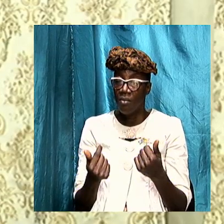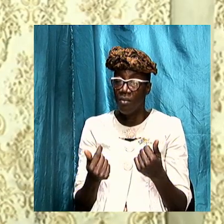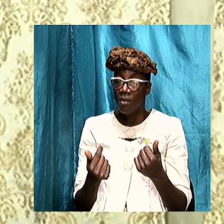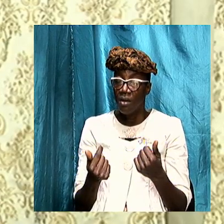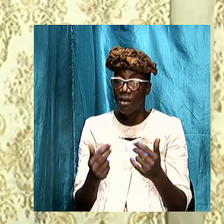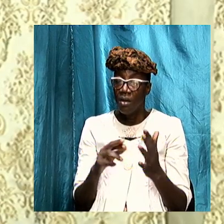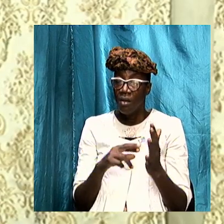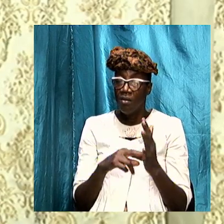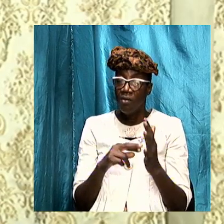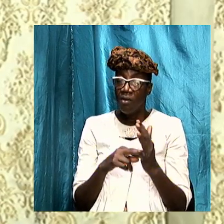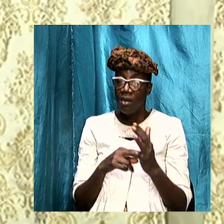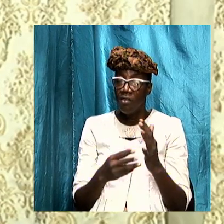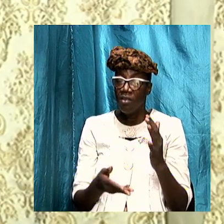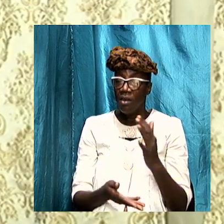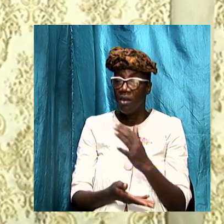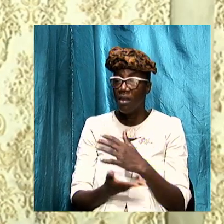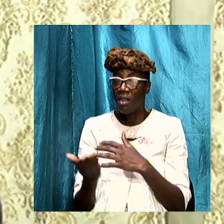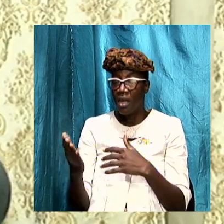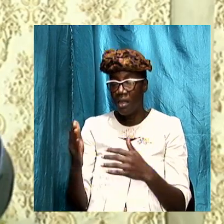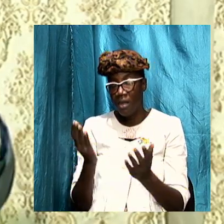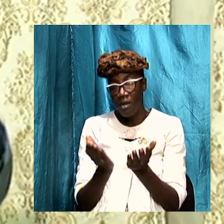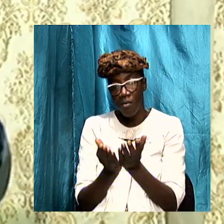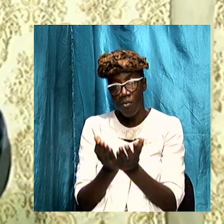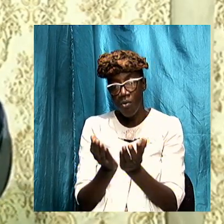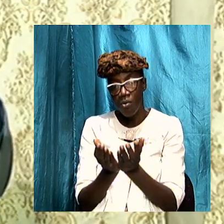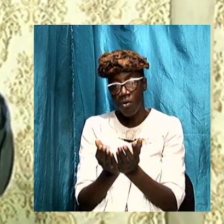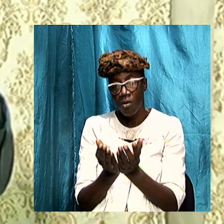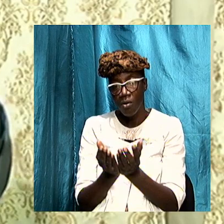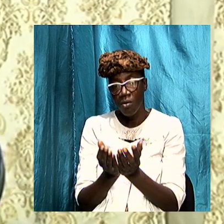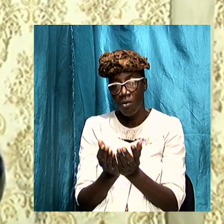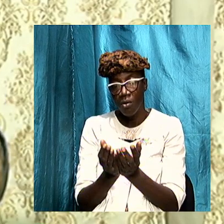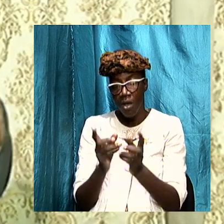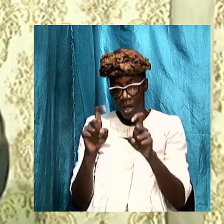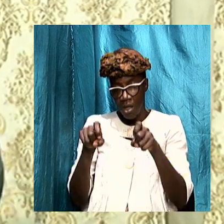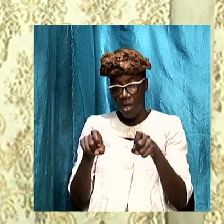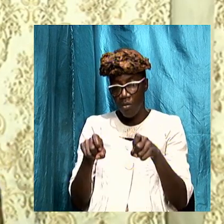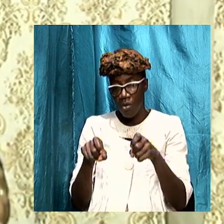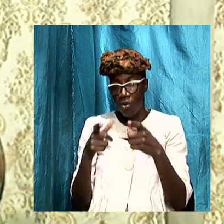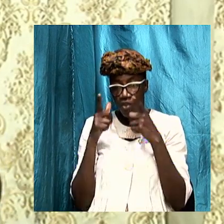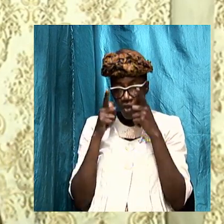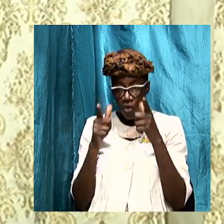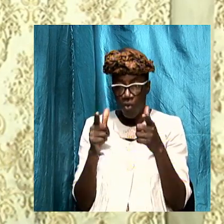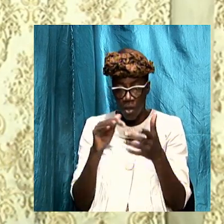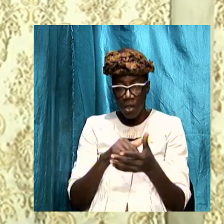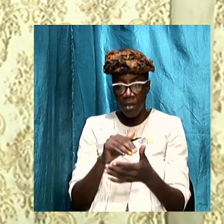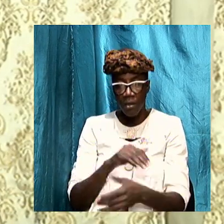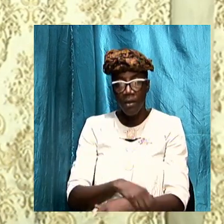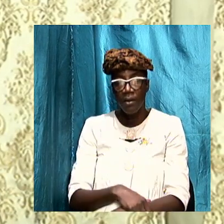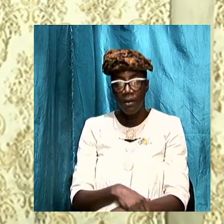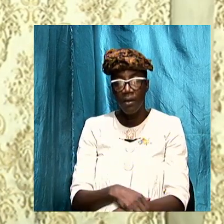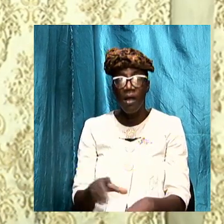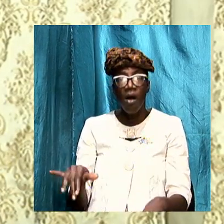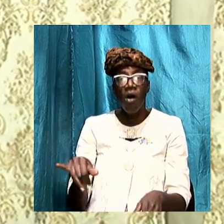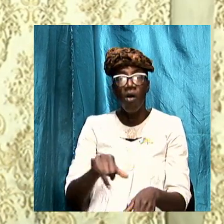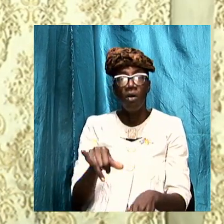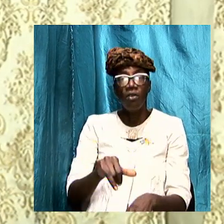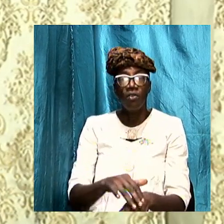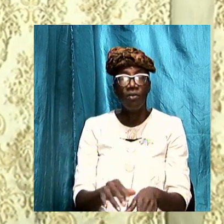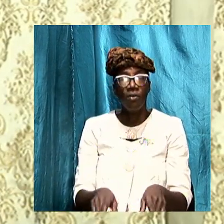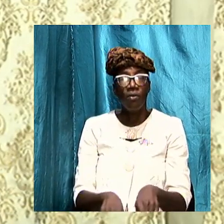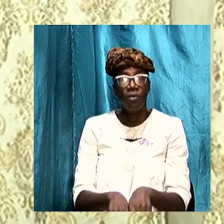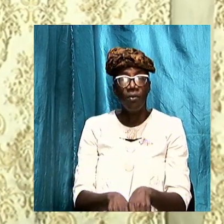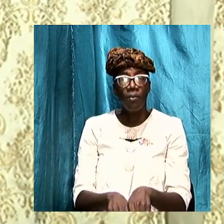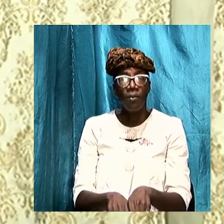Revelation is therefore that book that we must look at also it